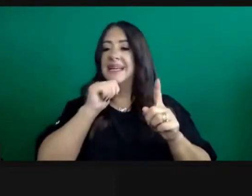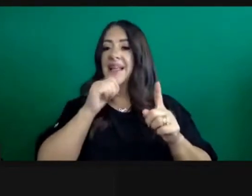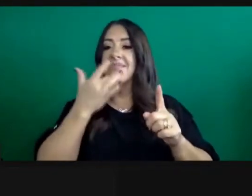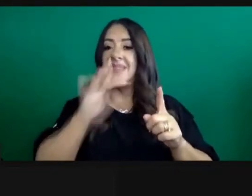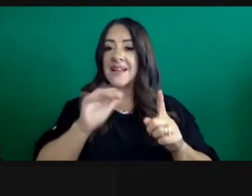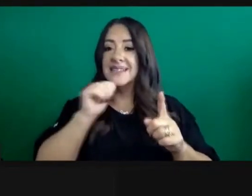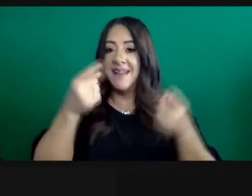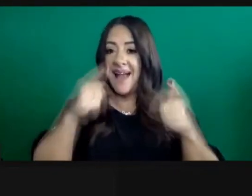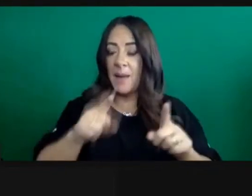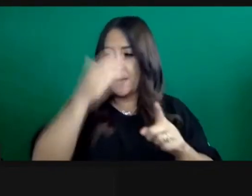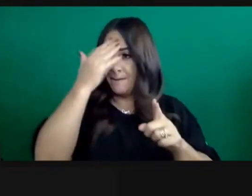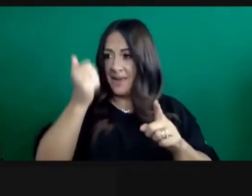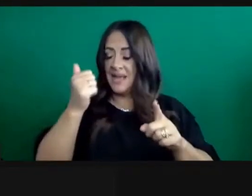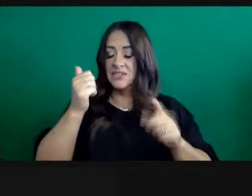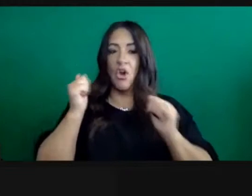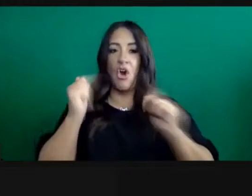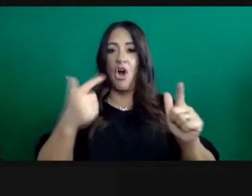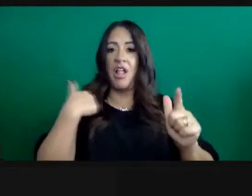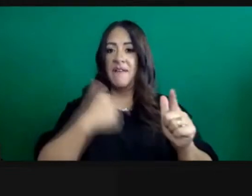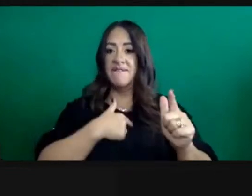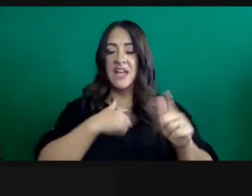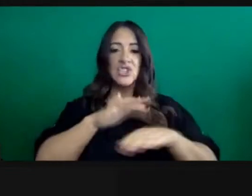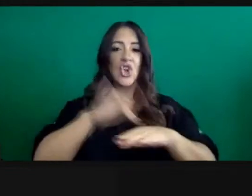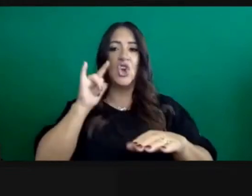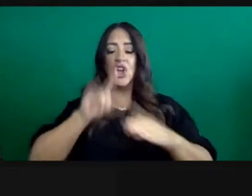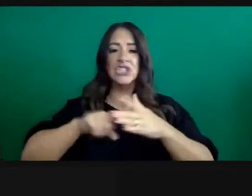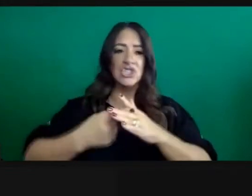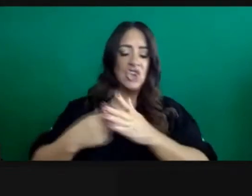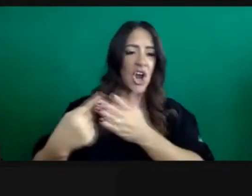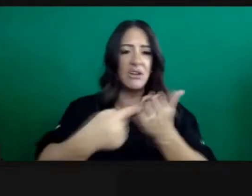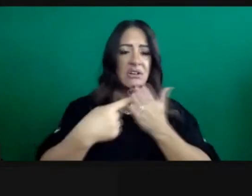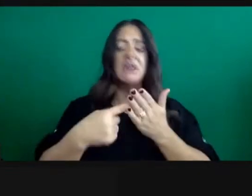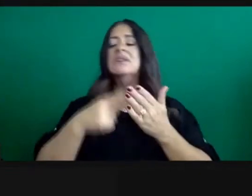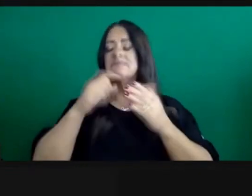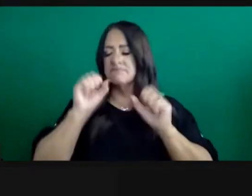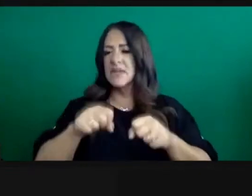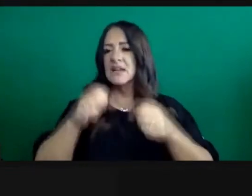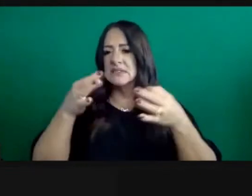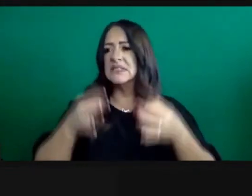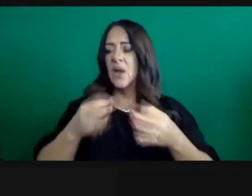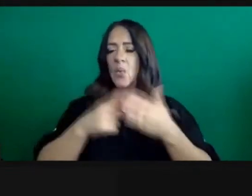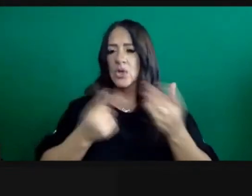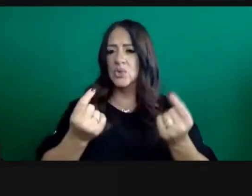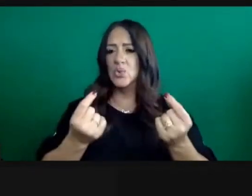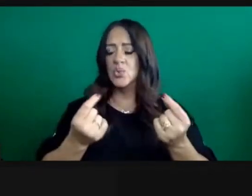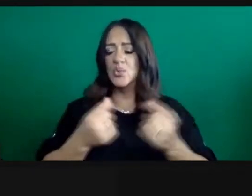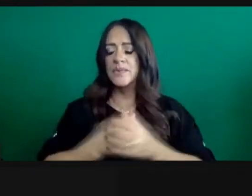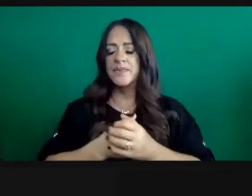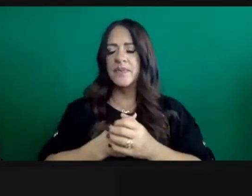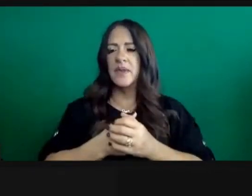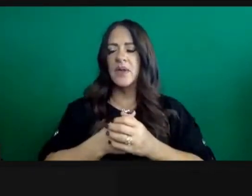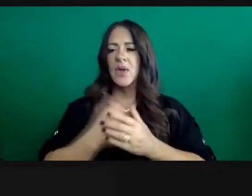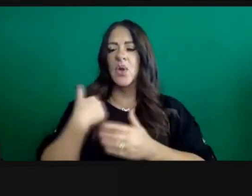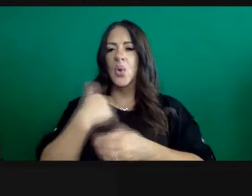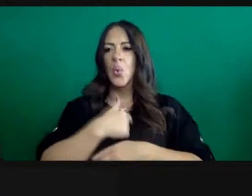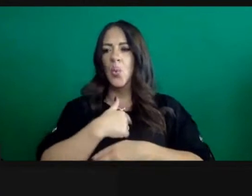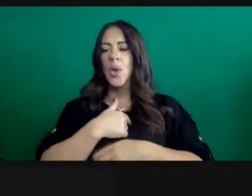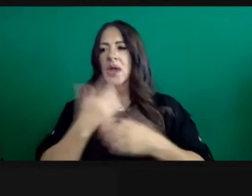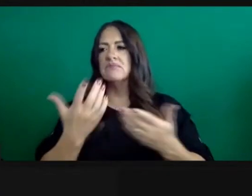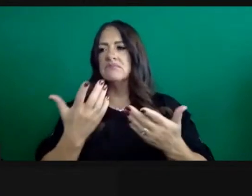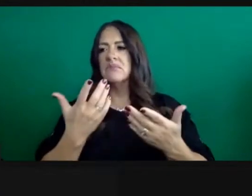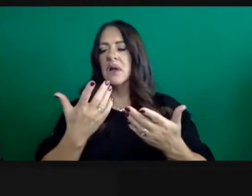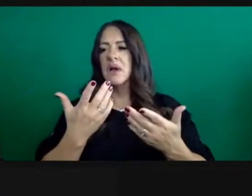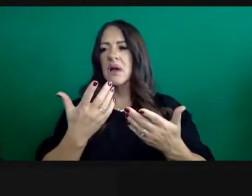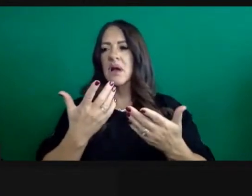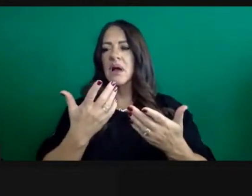And we wouldn't be talking about this one necessarily as our hardest or worst surge. We might have, but we would have certainly